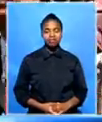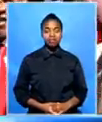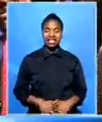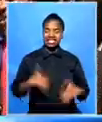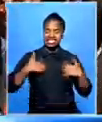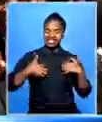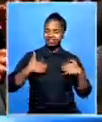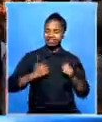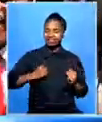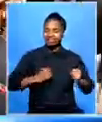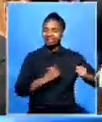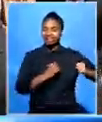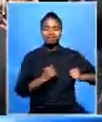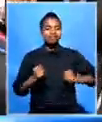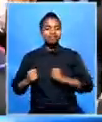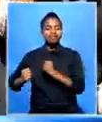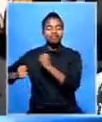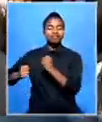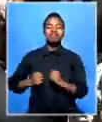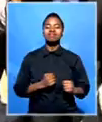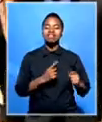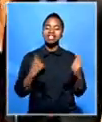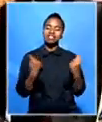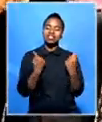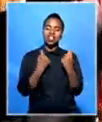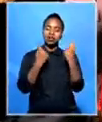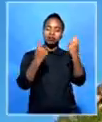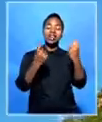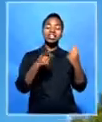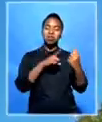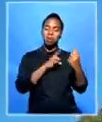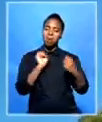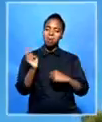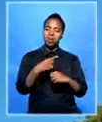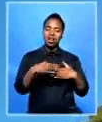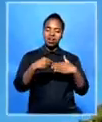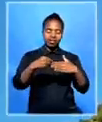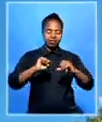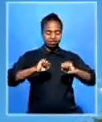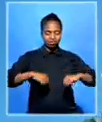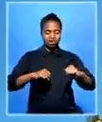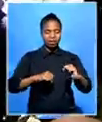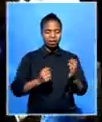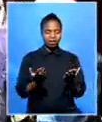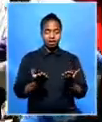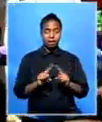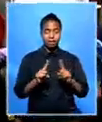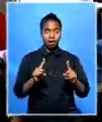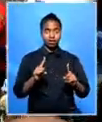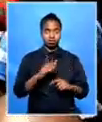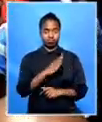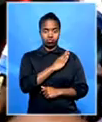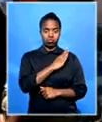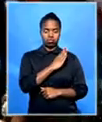Excitement as supporters of the parties celebrate an agreement reached by their leaders. Amidst a strong Lesotho security